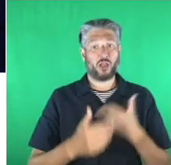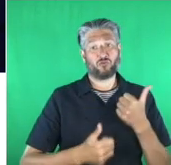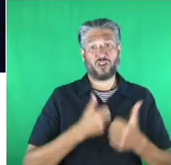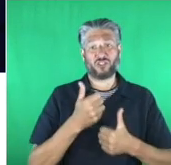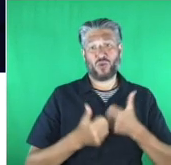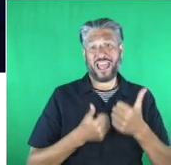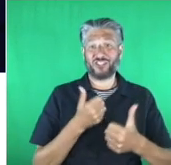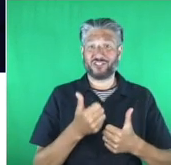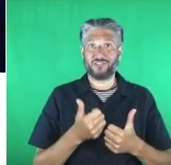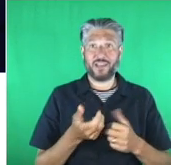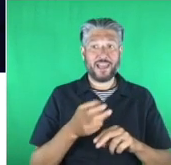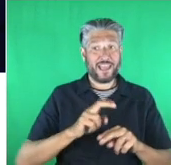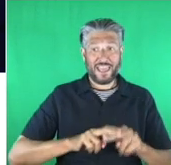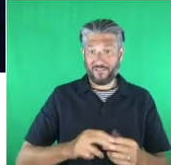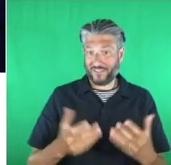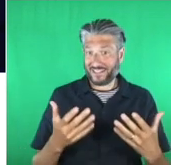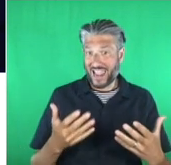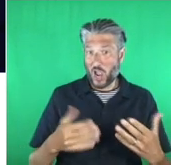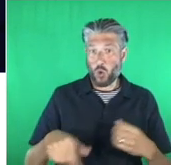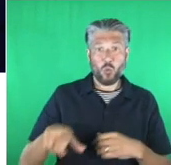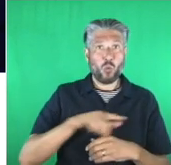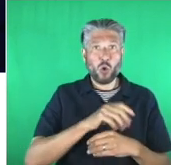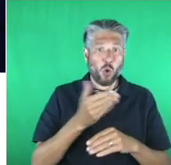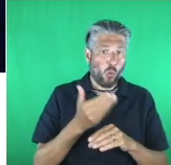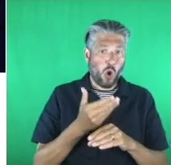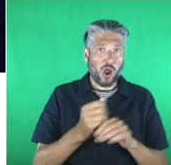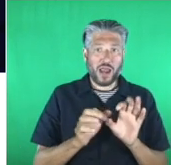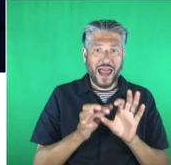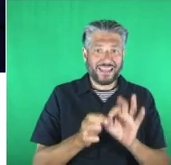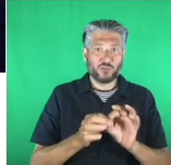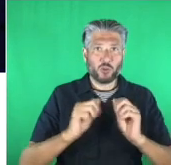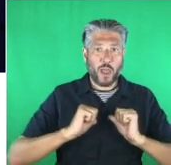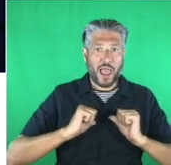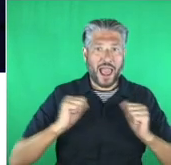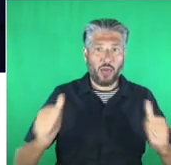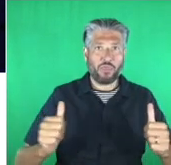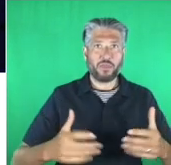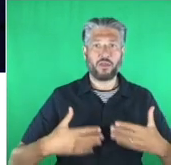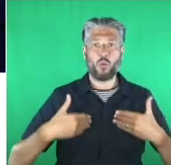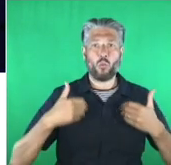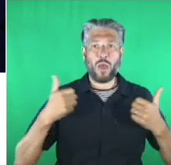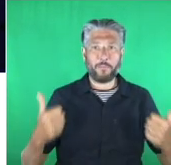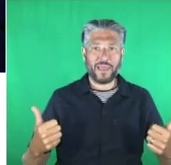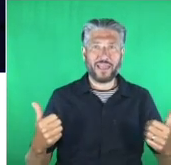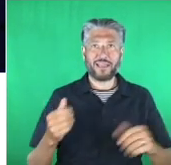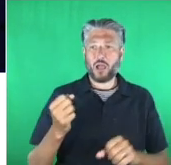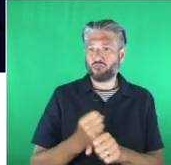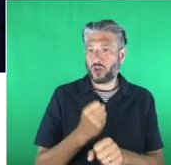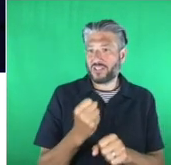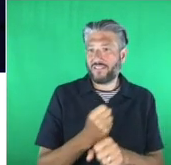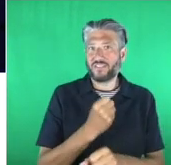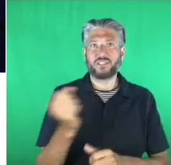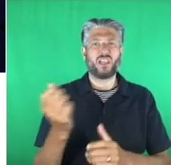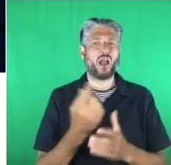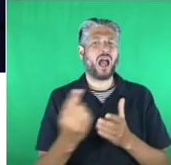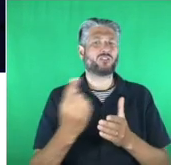working uh to address issues related to health or well-being productivity and isolation all sorts of reasons why covid will have an impact